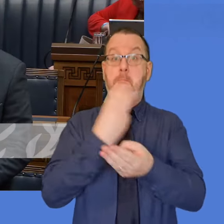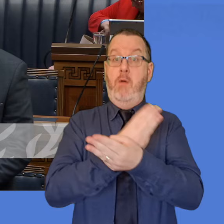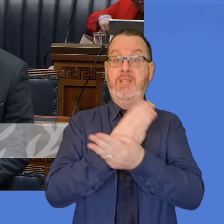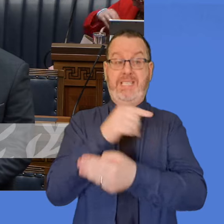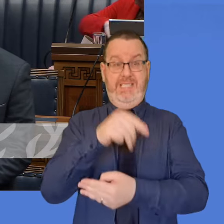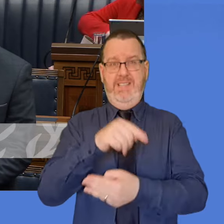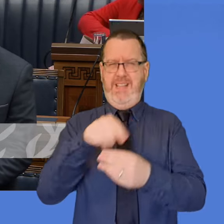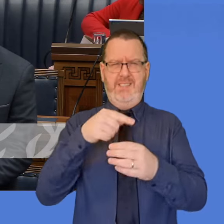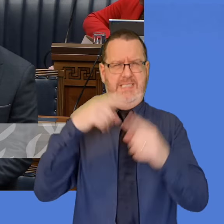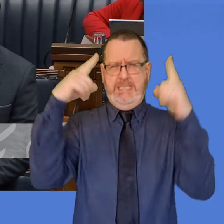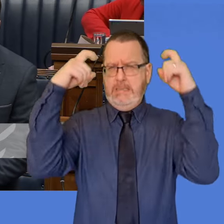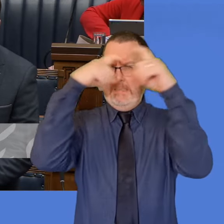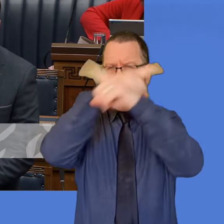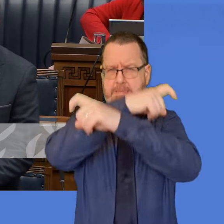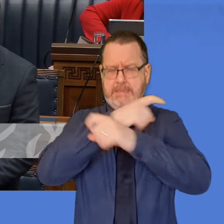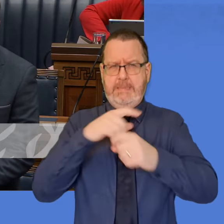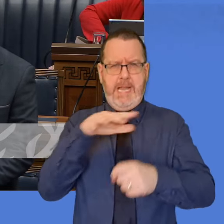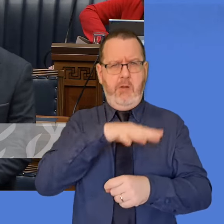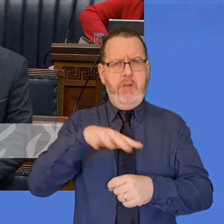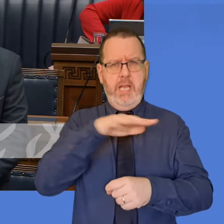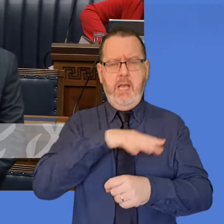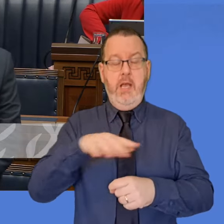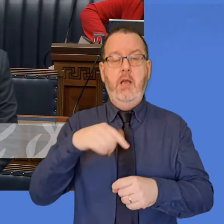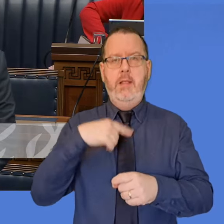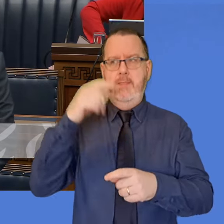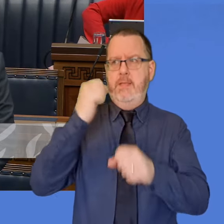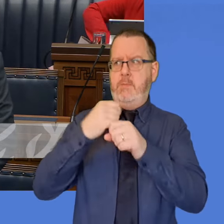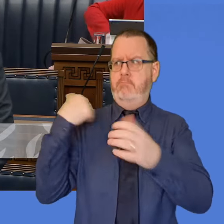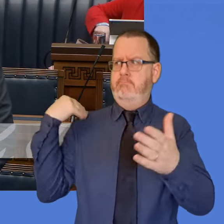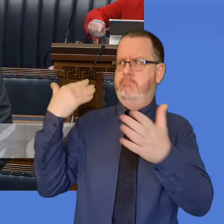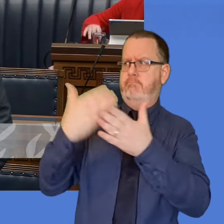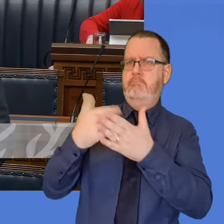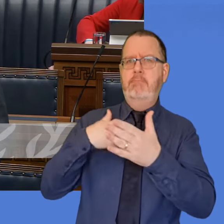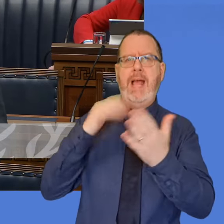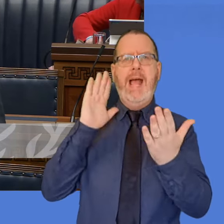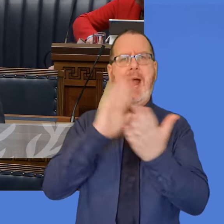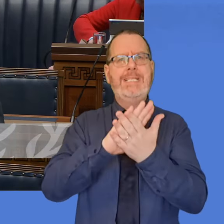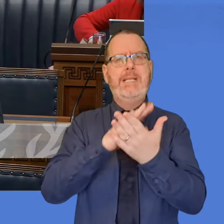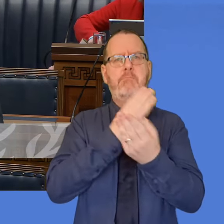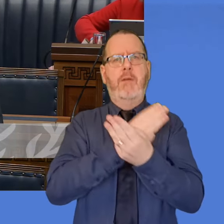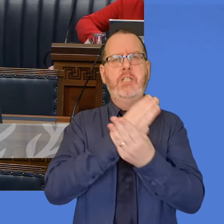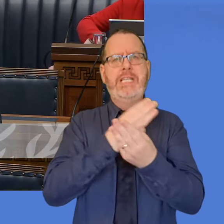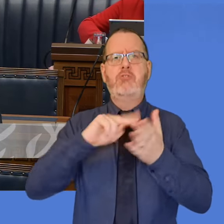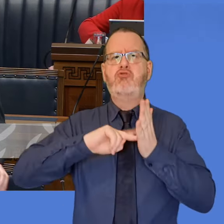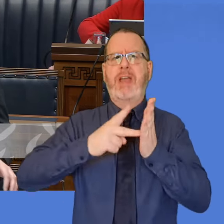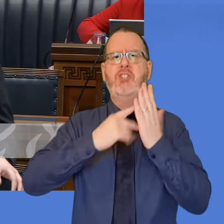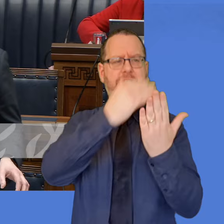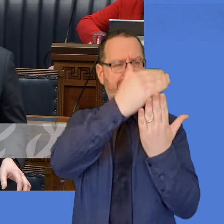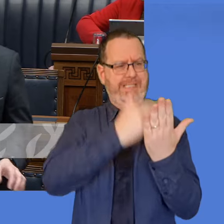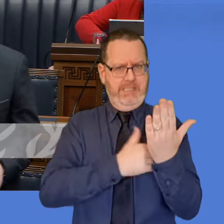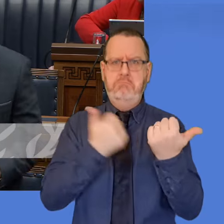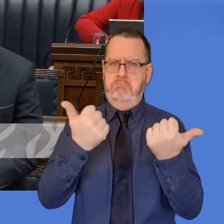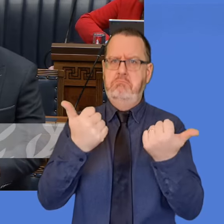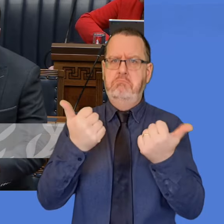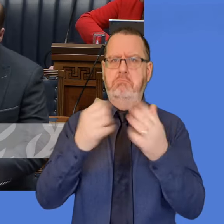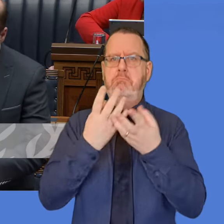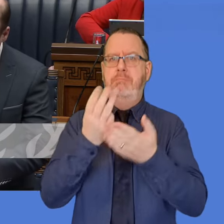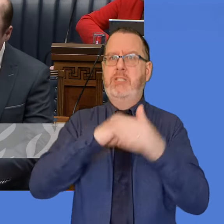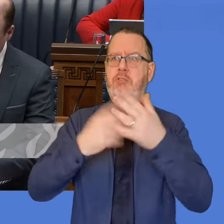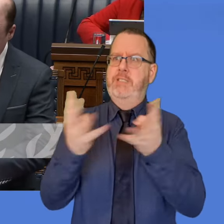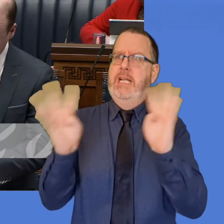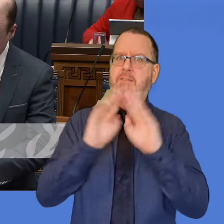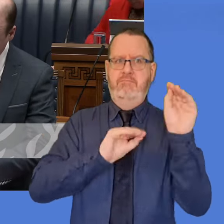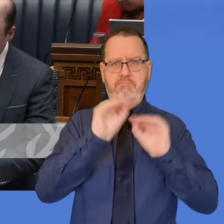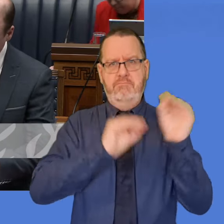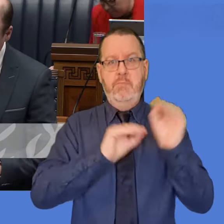issue and I am considering work to date on the development of the Executive's anti-poverty strategy. My officials have engaged